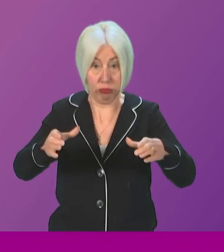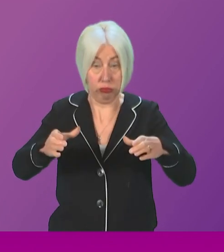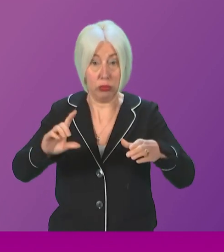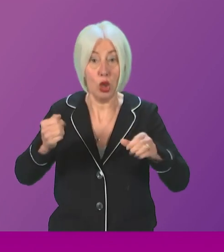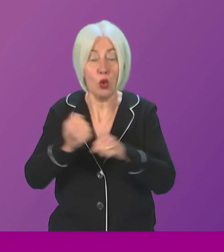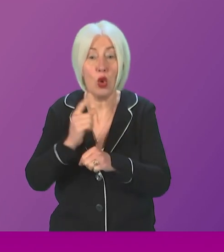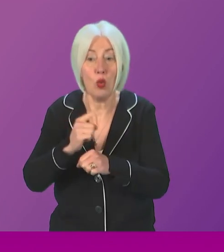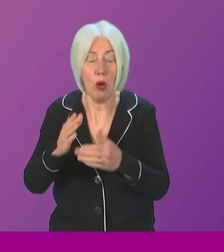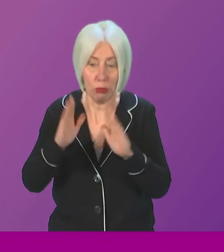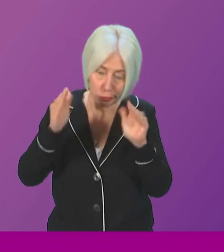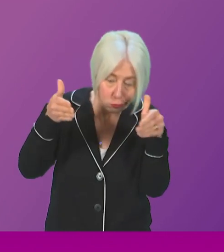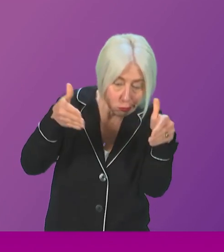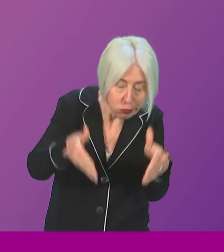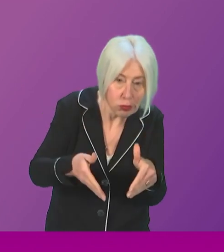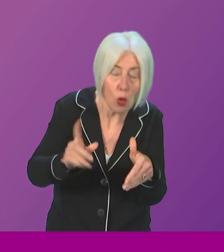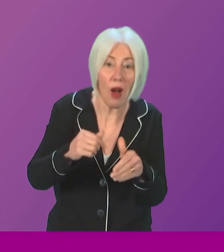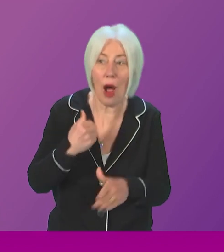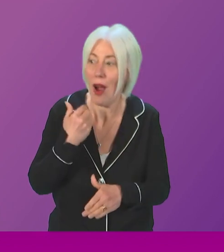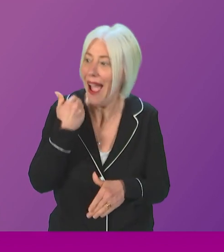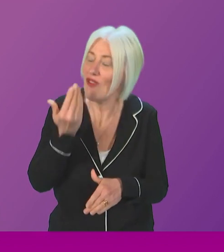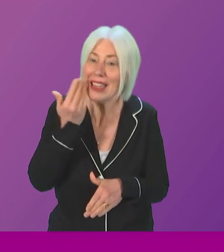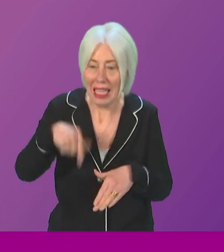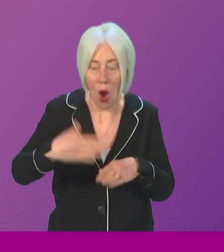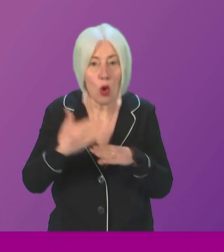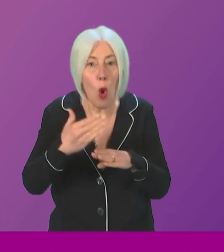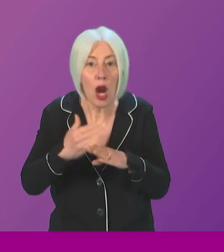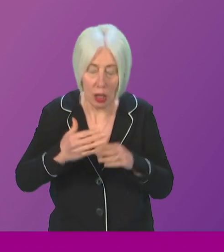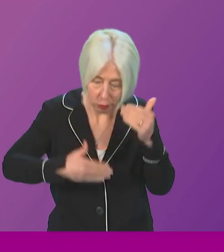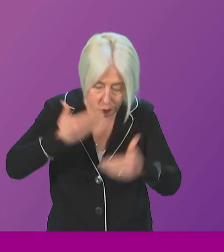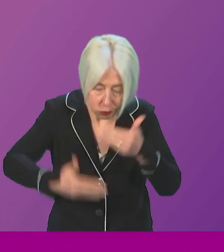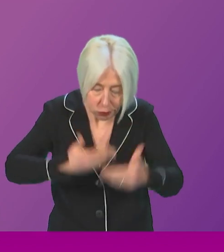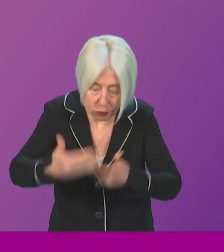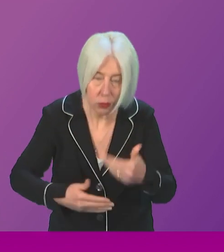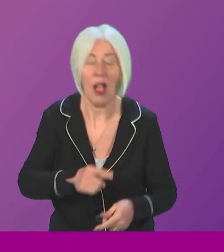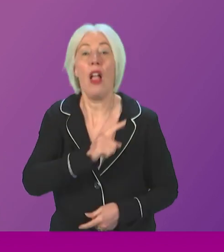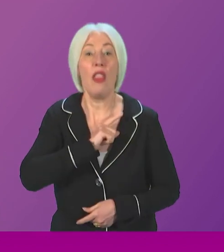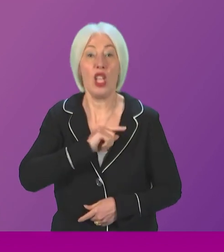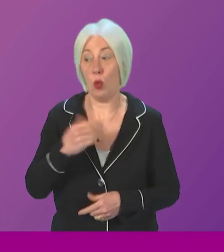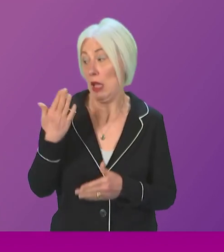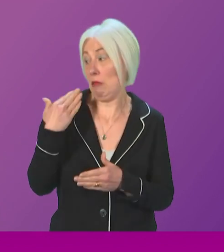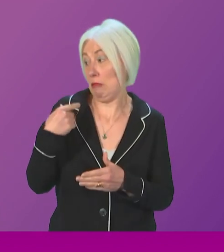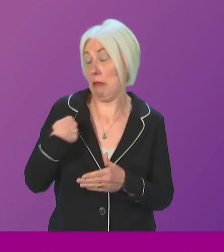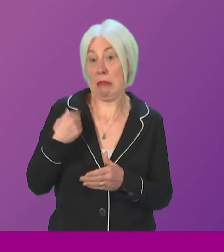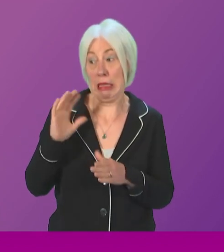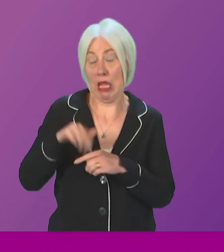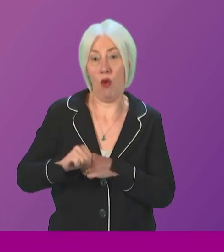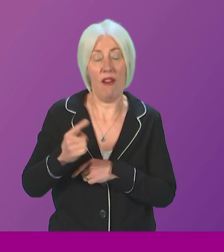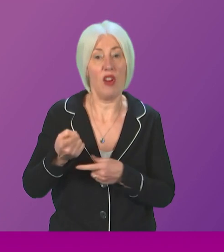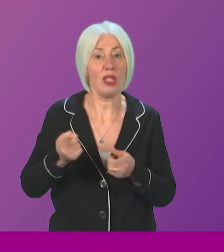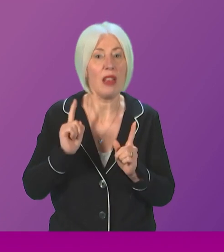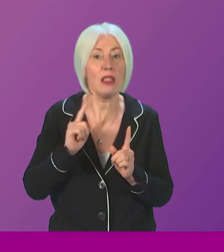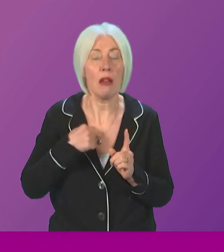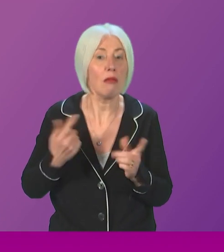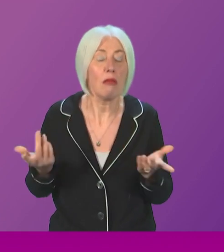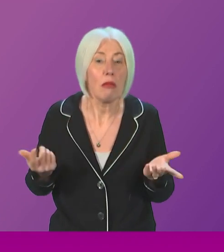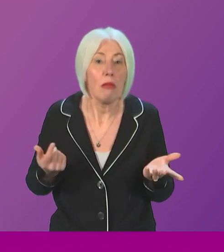is focusing relentlessly on the day job. That is why, in the first few weeks of being First Minister, I didn't just